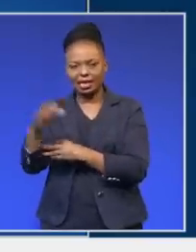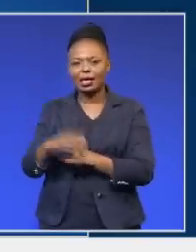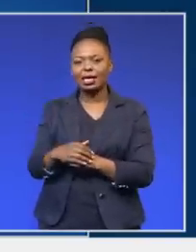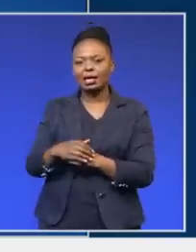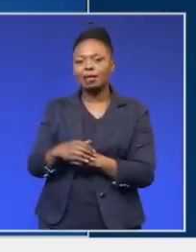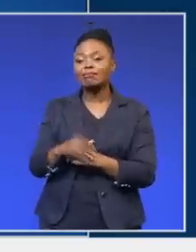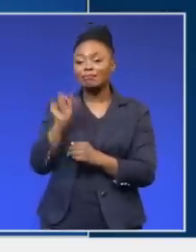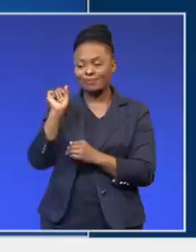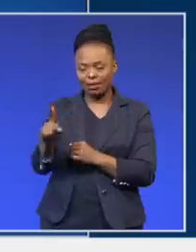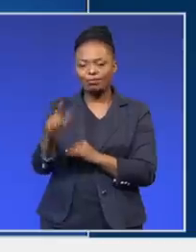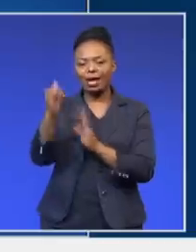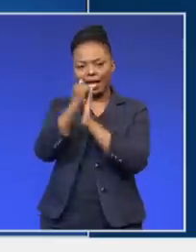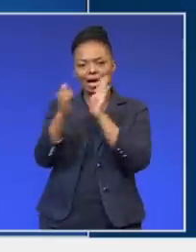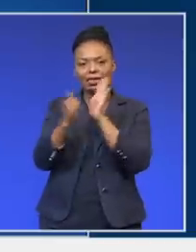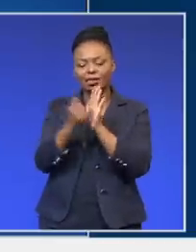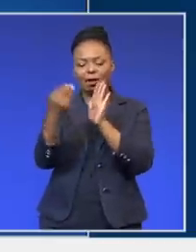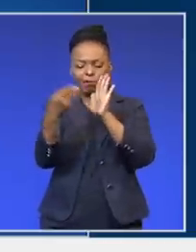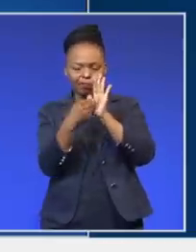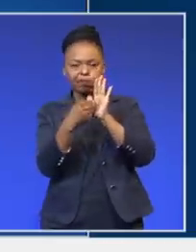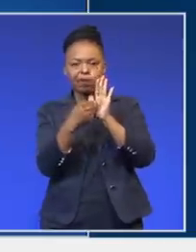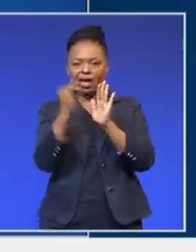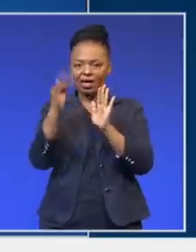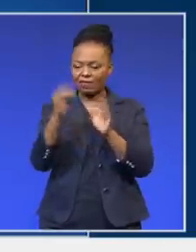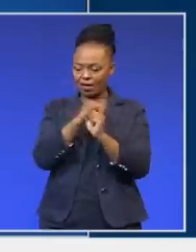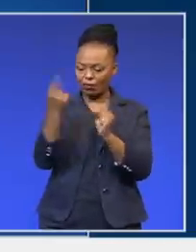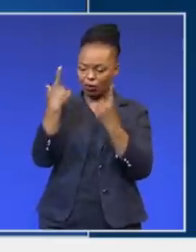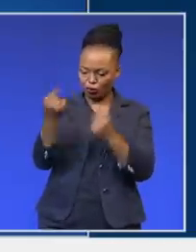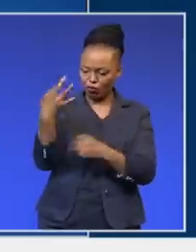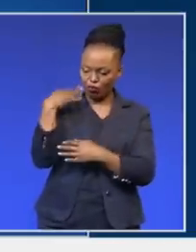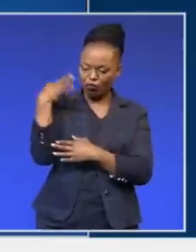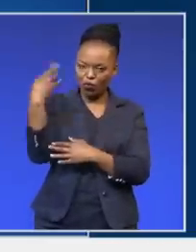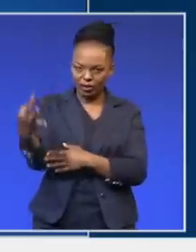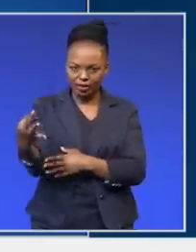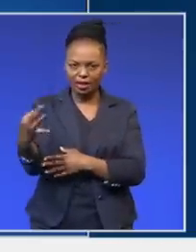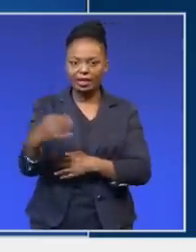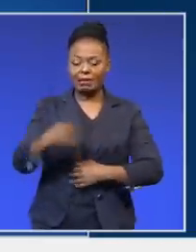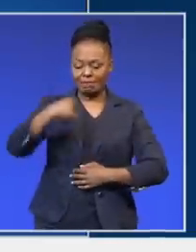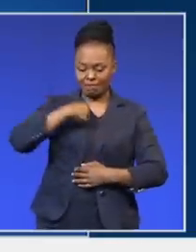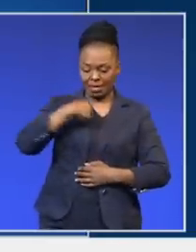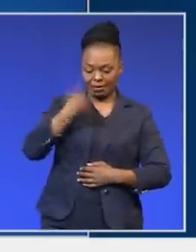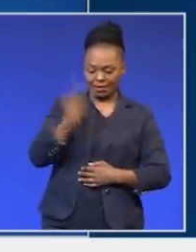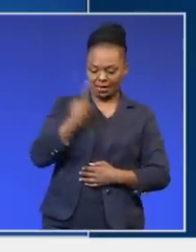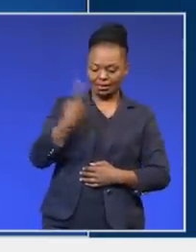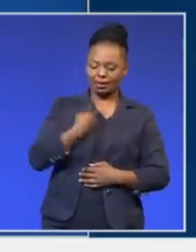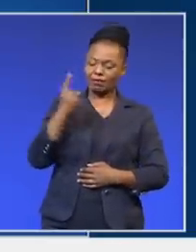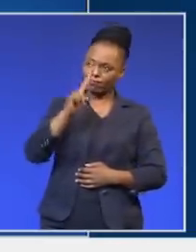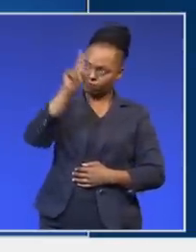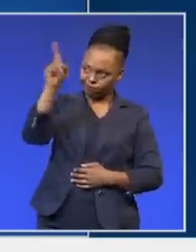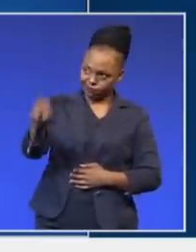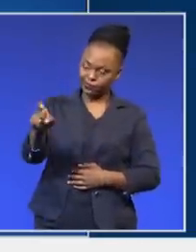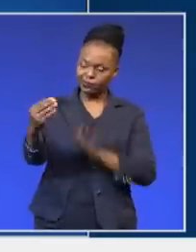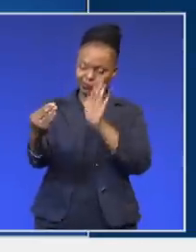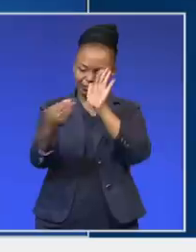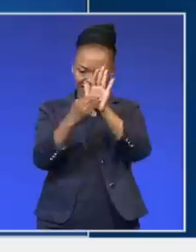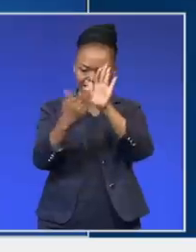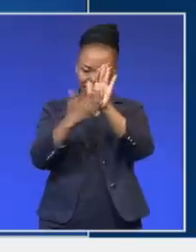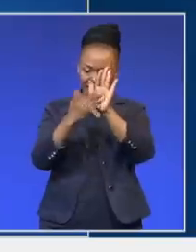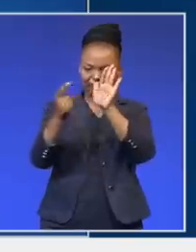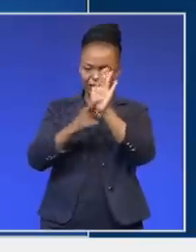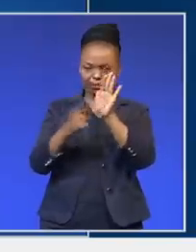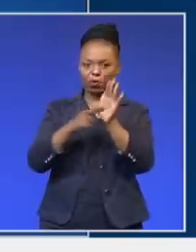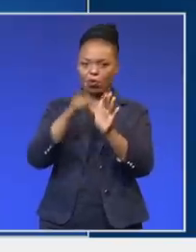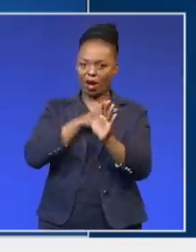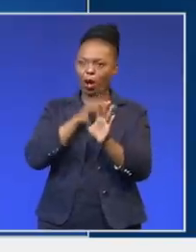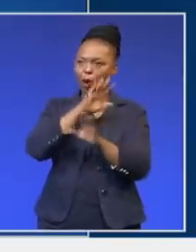the agenda. If they don't do it voluntarily, I will certainly put that question in terms of all these speculations